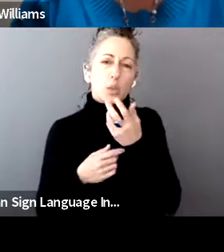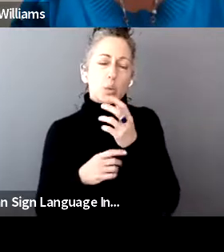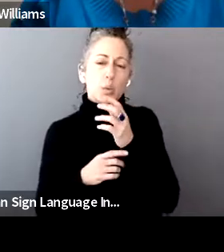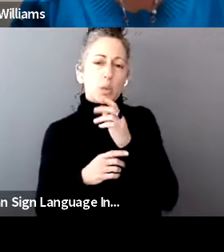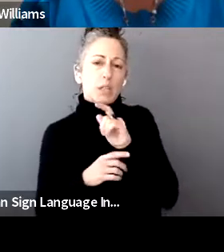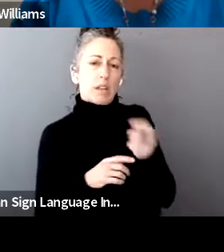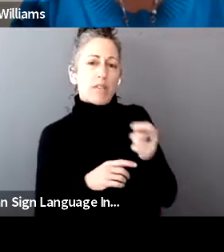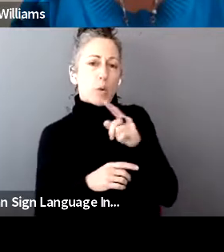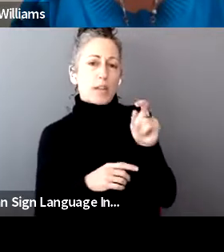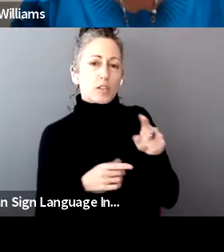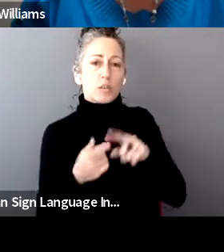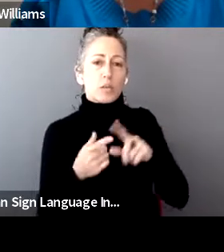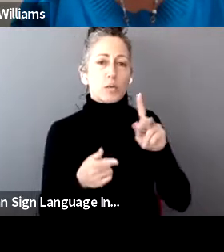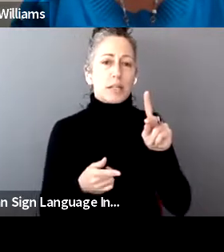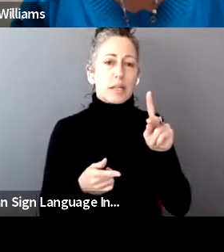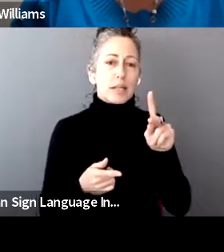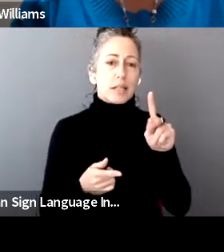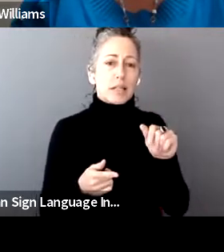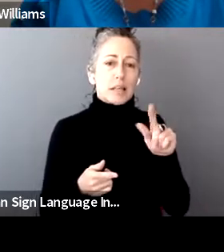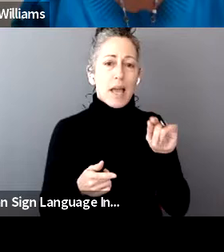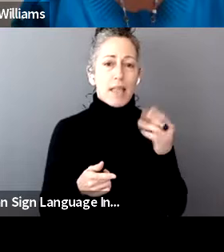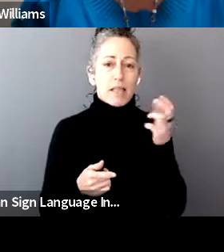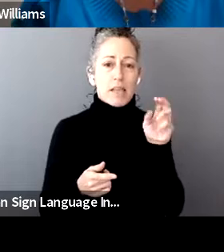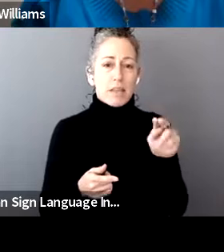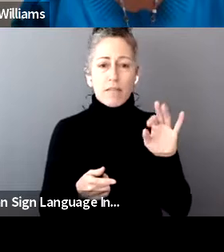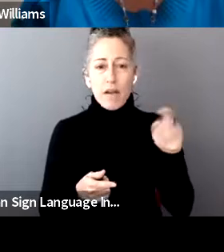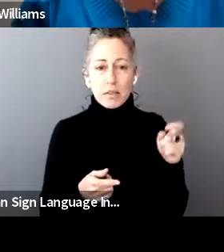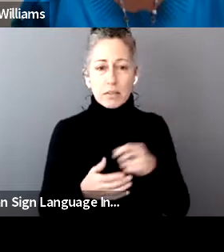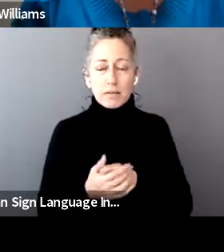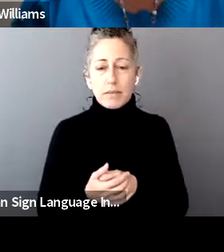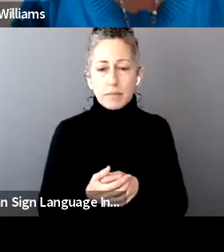for the IRS, she'd know more about what their options are as far as how to make those payments.